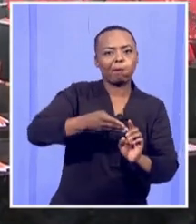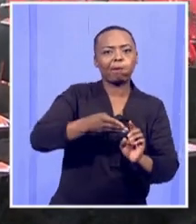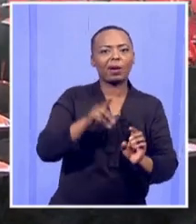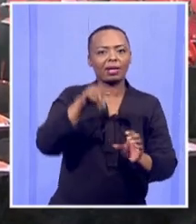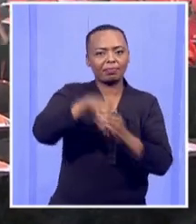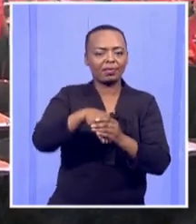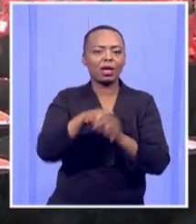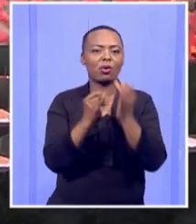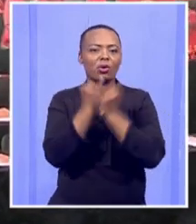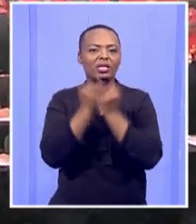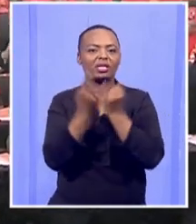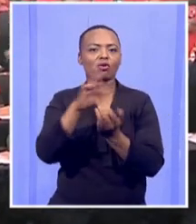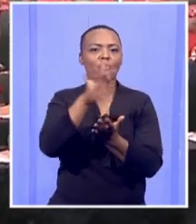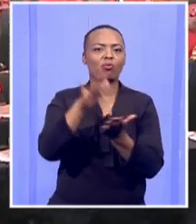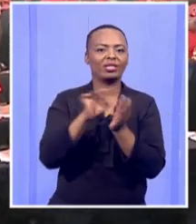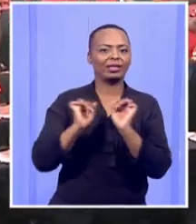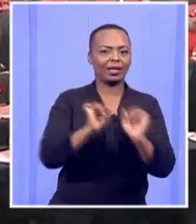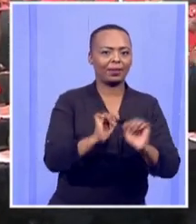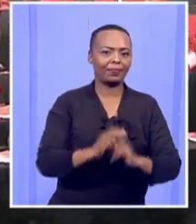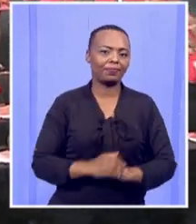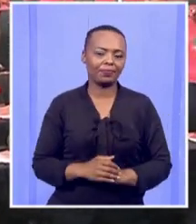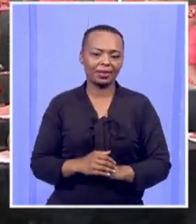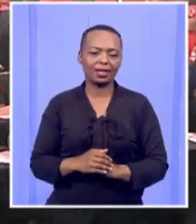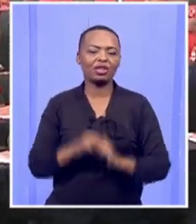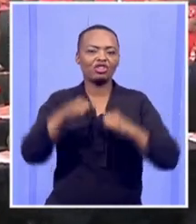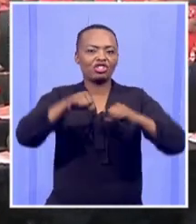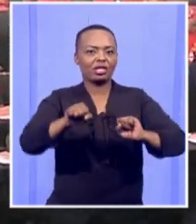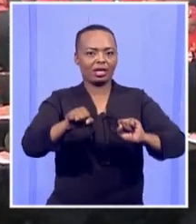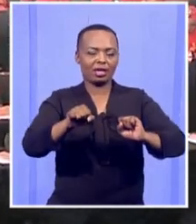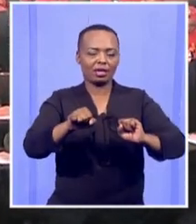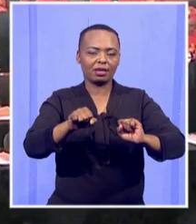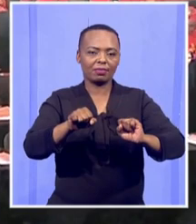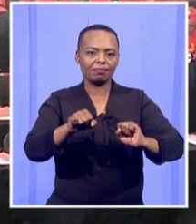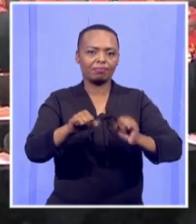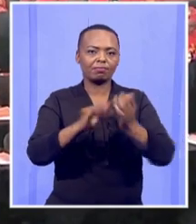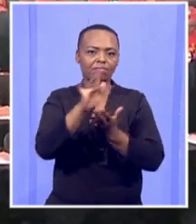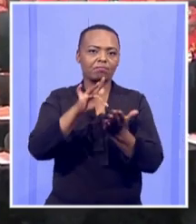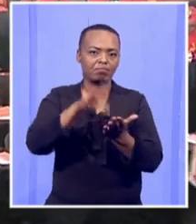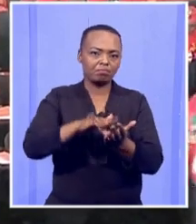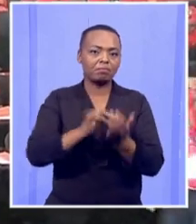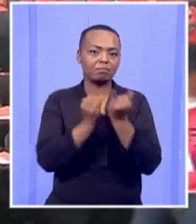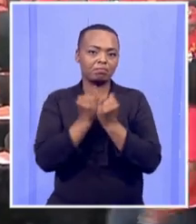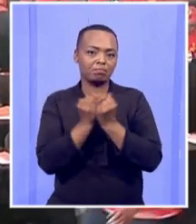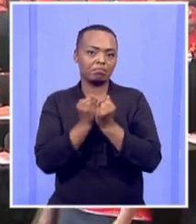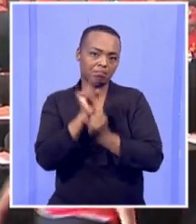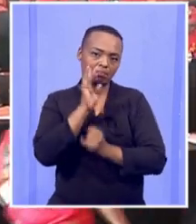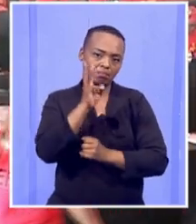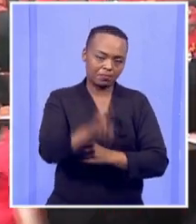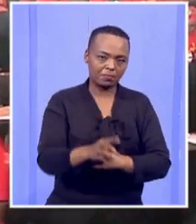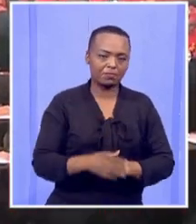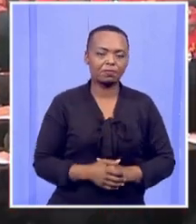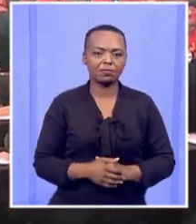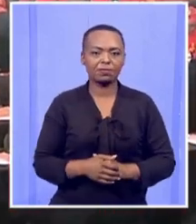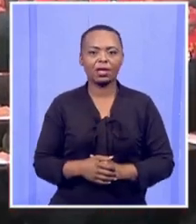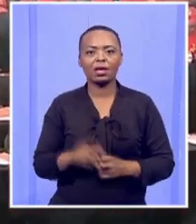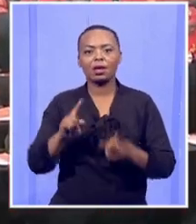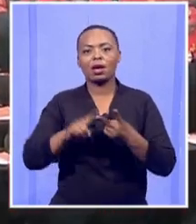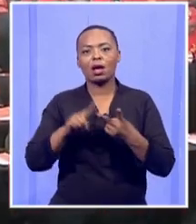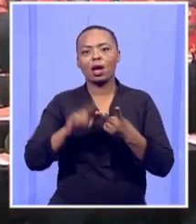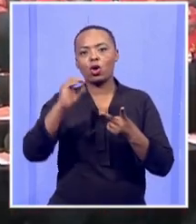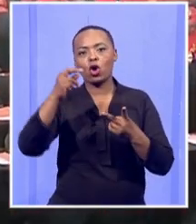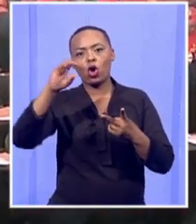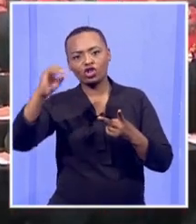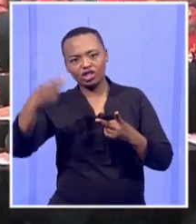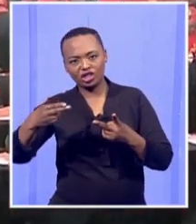again to contest her position of chairmanship up against Coach Dipoko, who